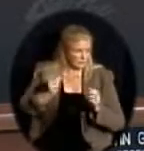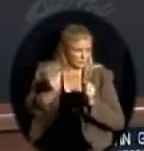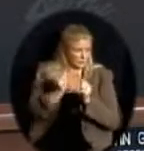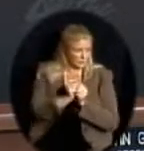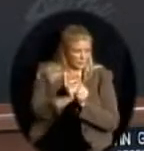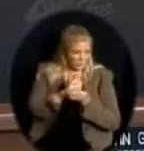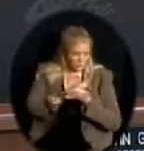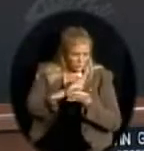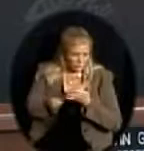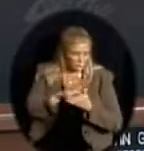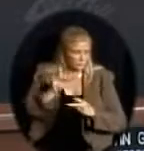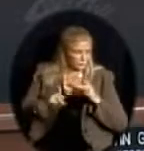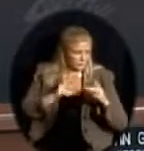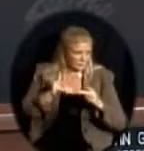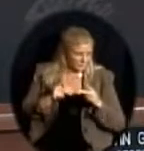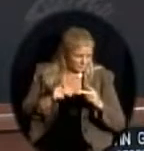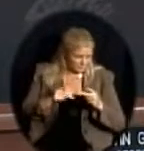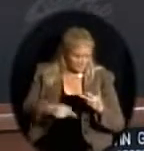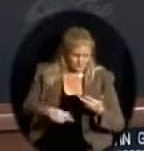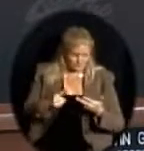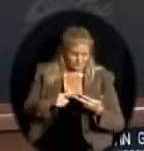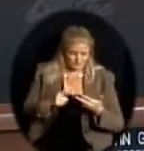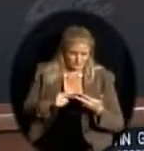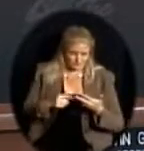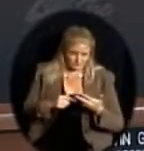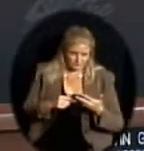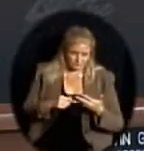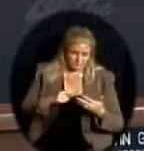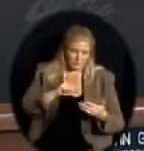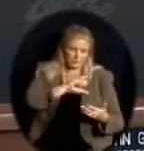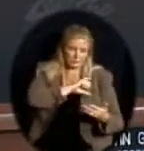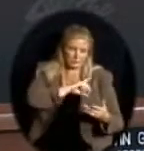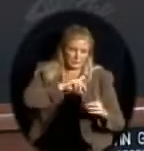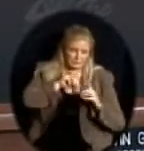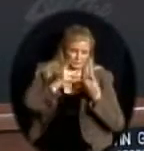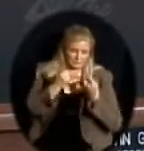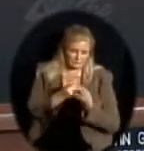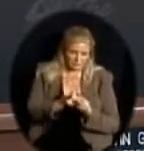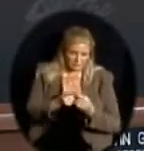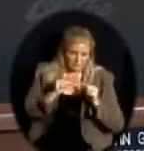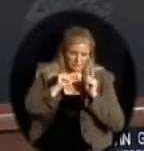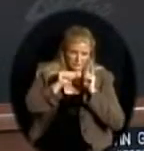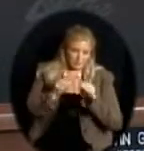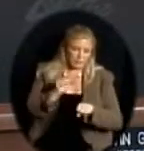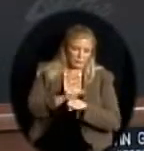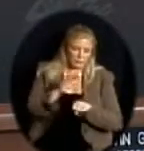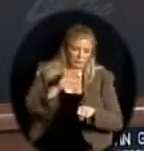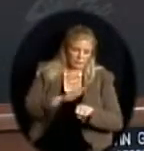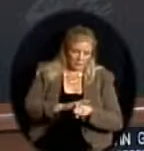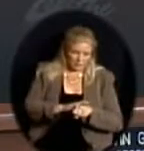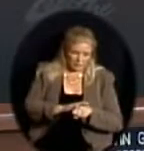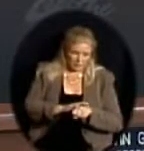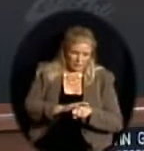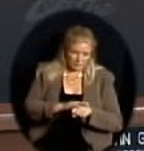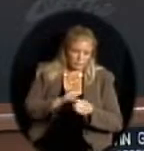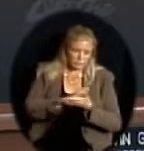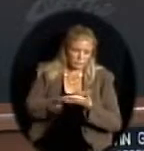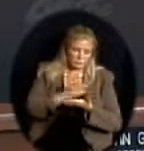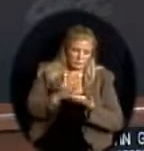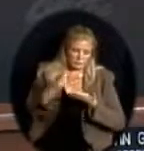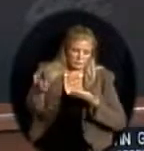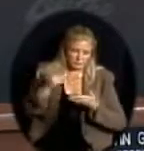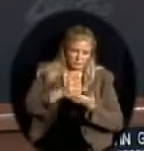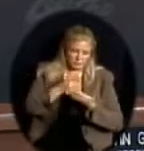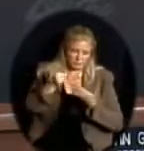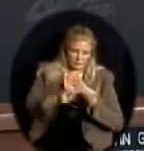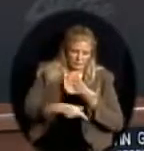relates to schools. The city police department will continue to work closely on school resource officer program and the proposed cadet program. And finally, the